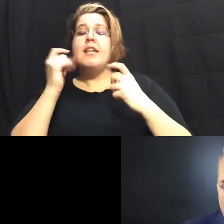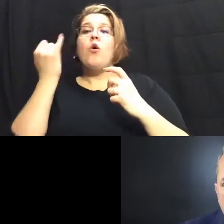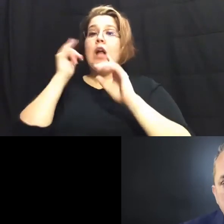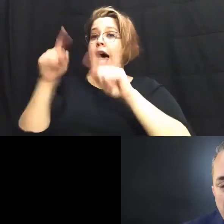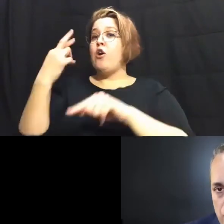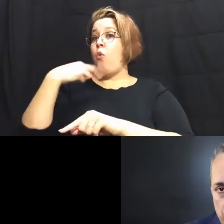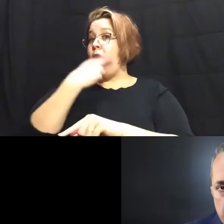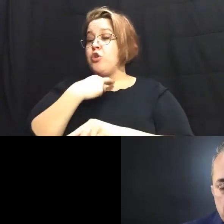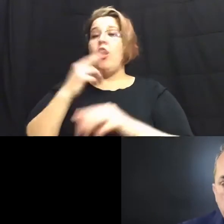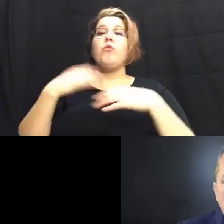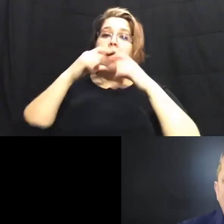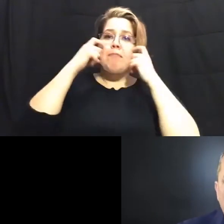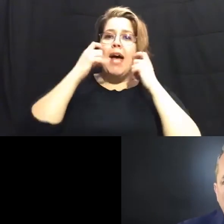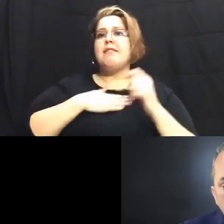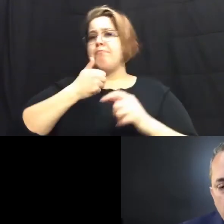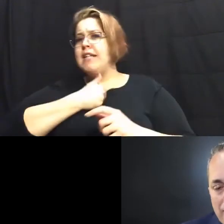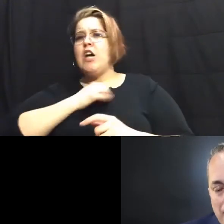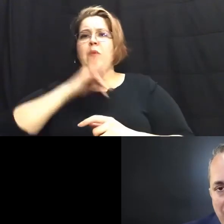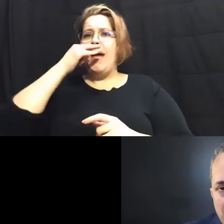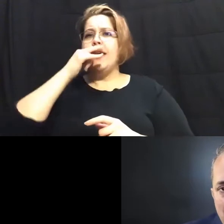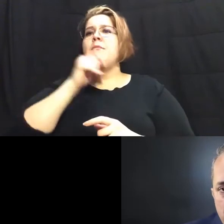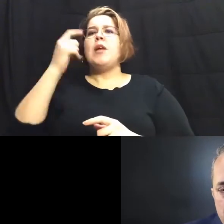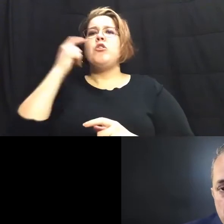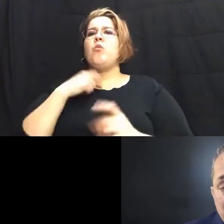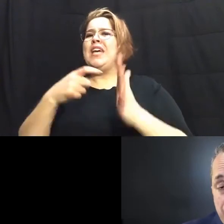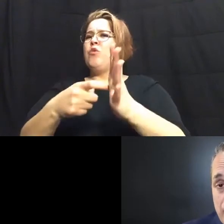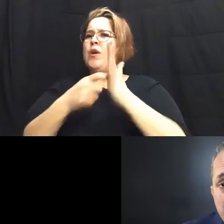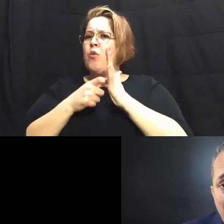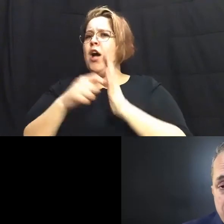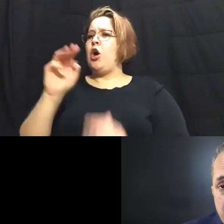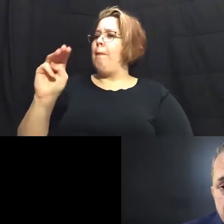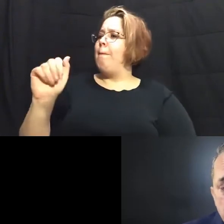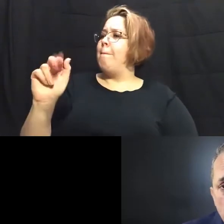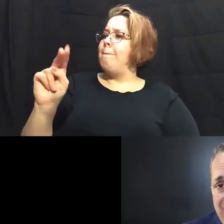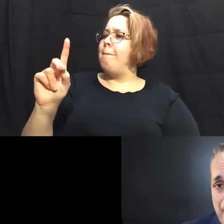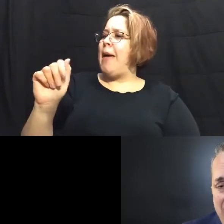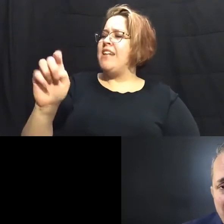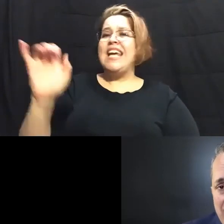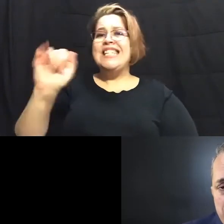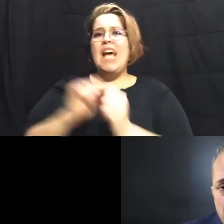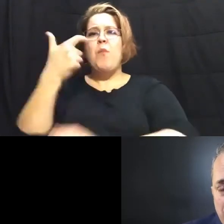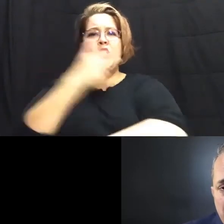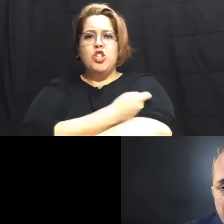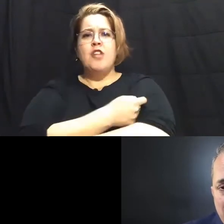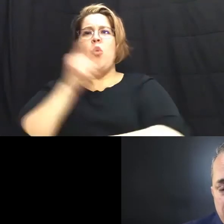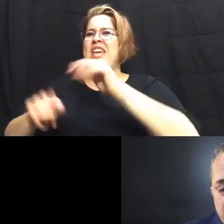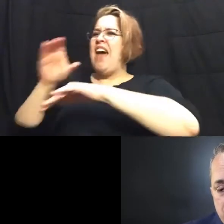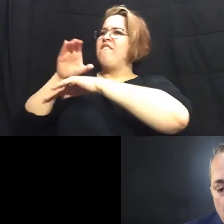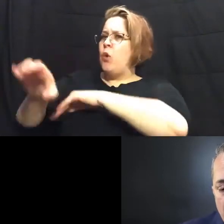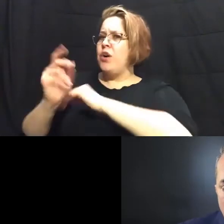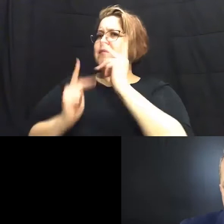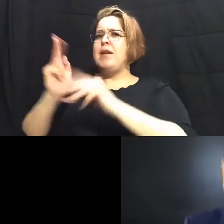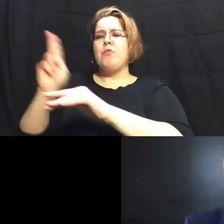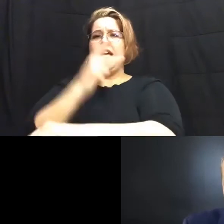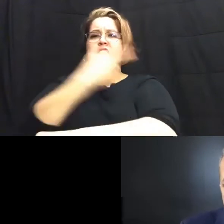my family does my children do uh but i don't think we can mandate that personal choice same thing with vaccines we can't mandate people taking vaccines so